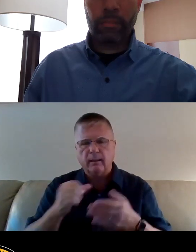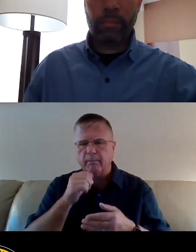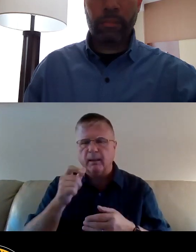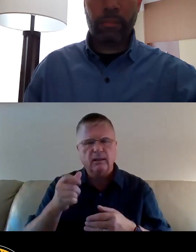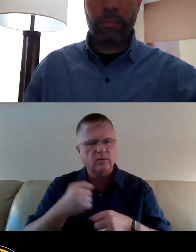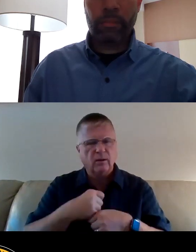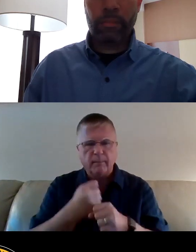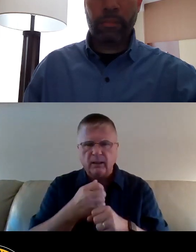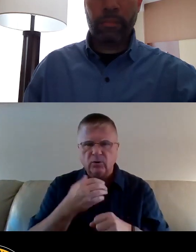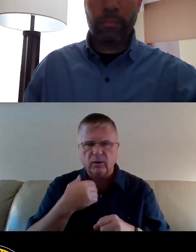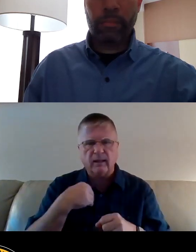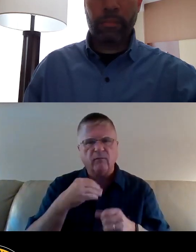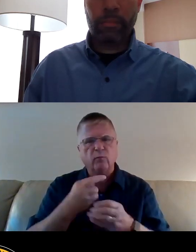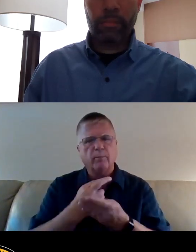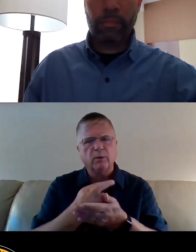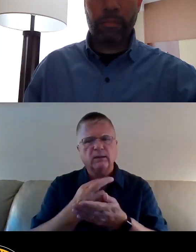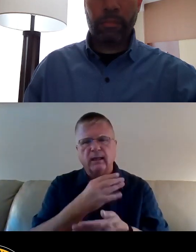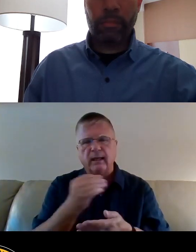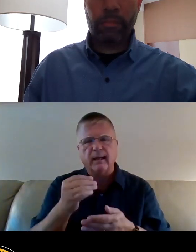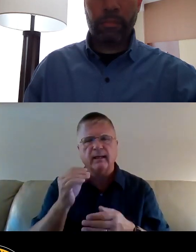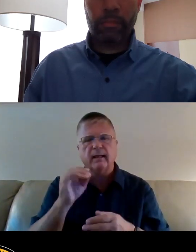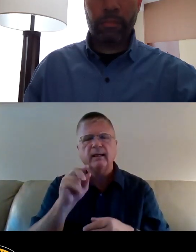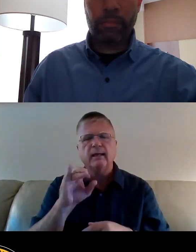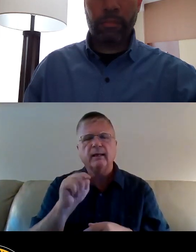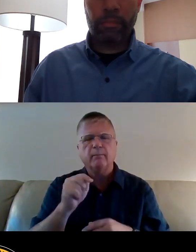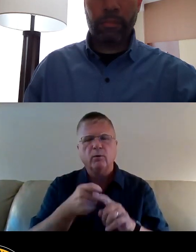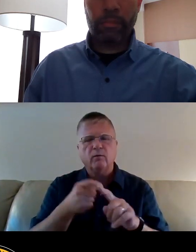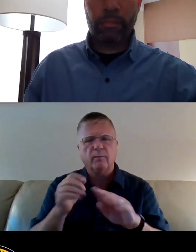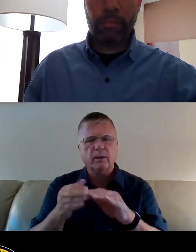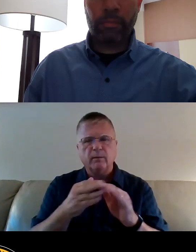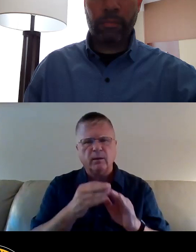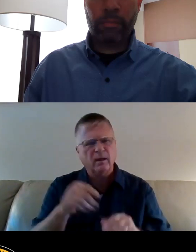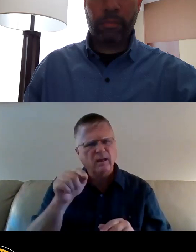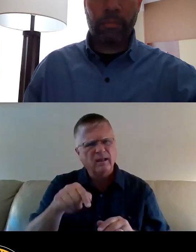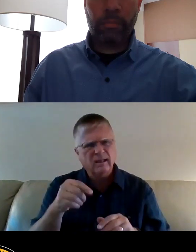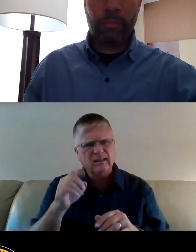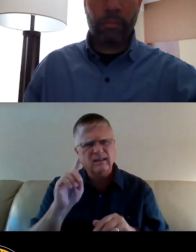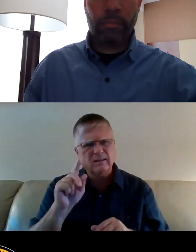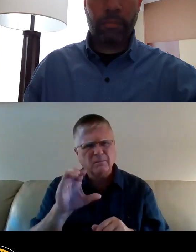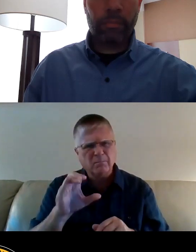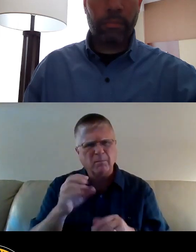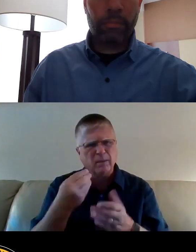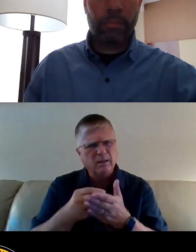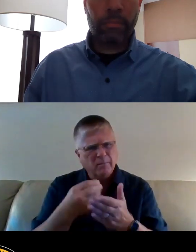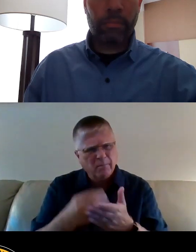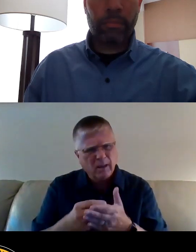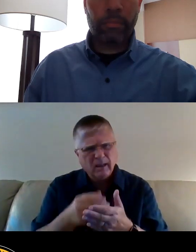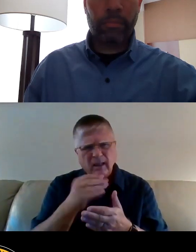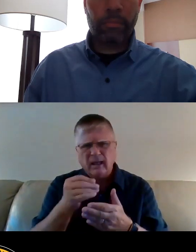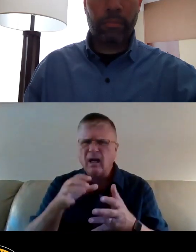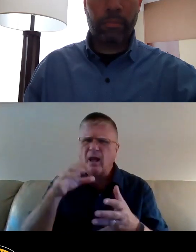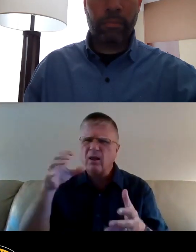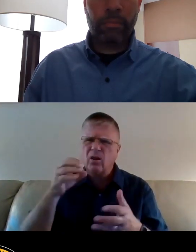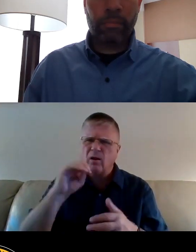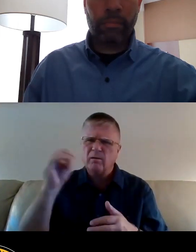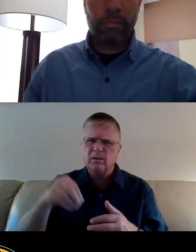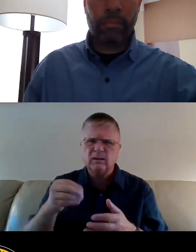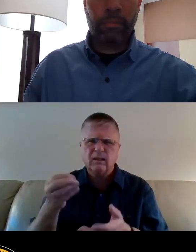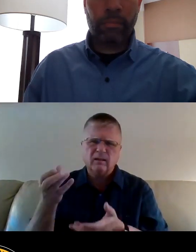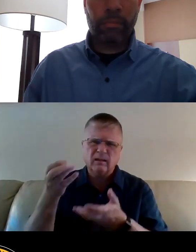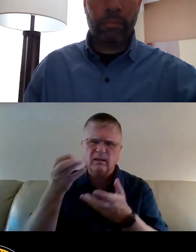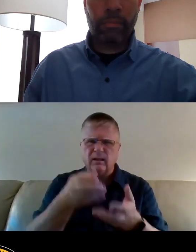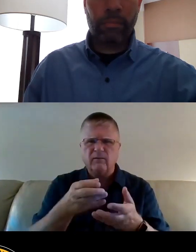and input from the community. These are public dollars and a significant portion will be allotted to private entities without